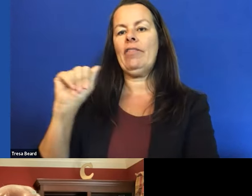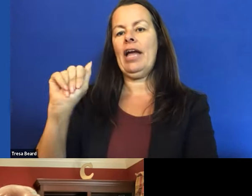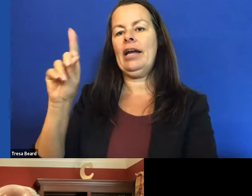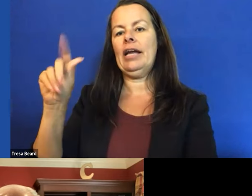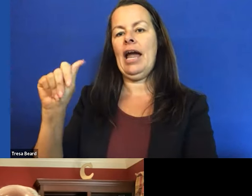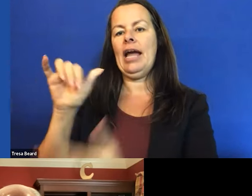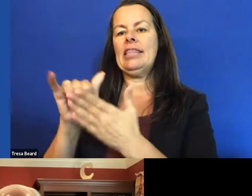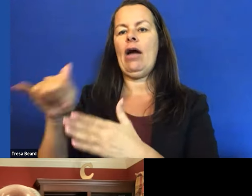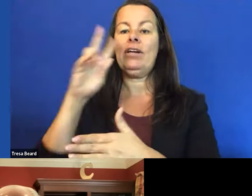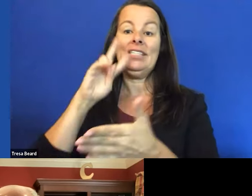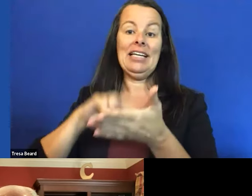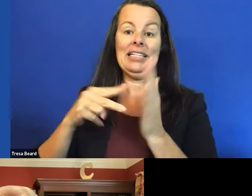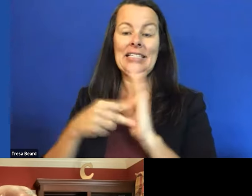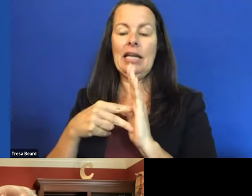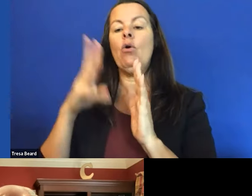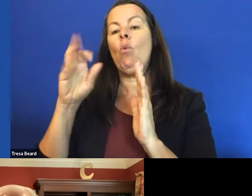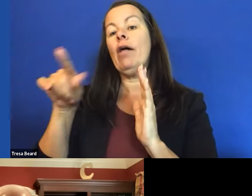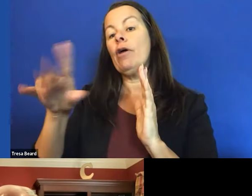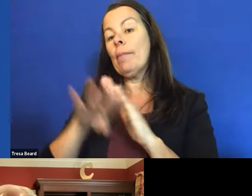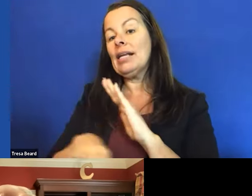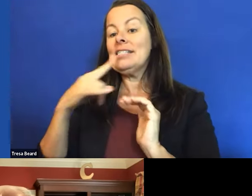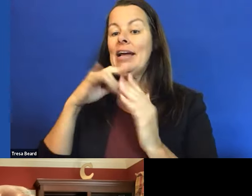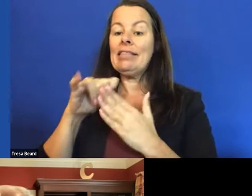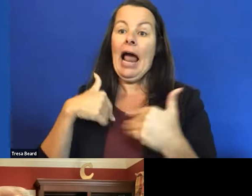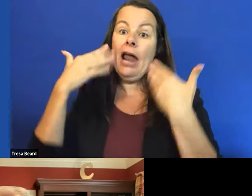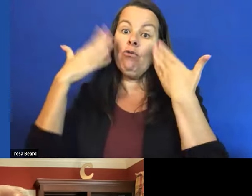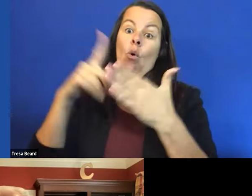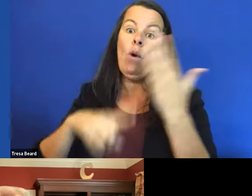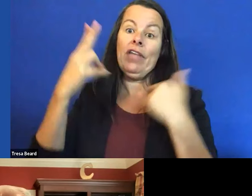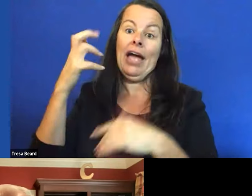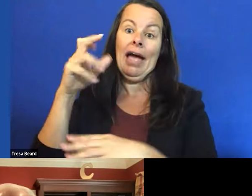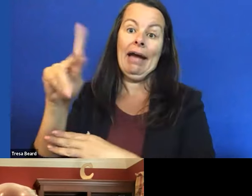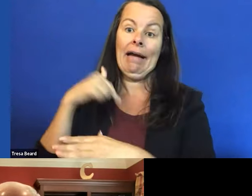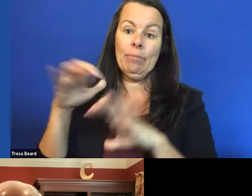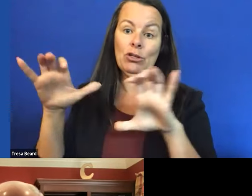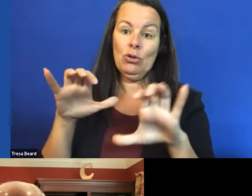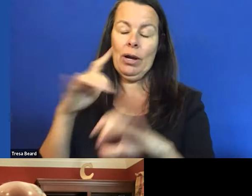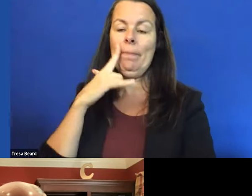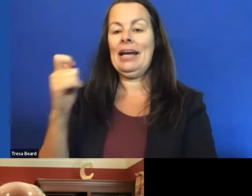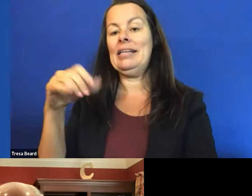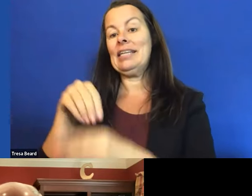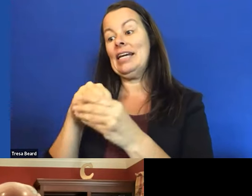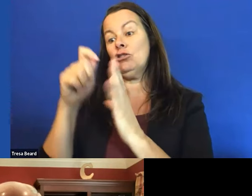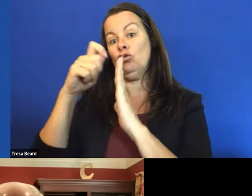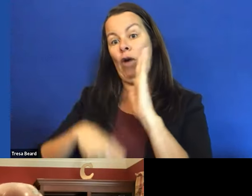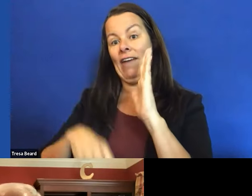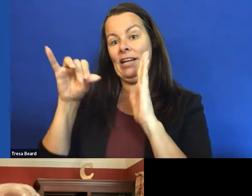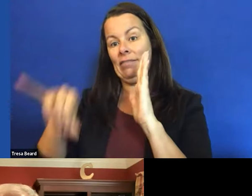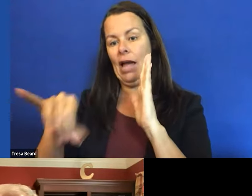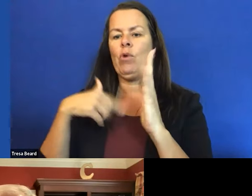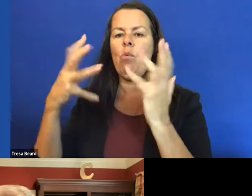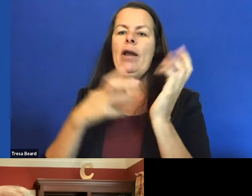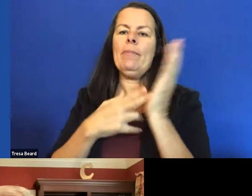intent. Well, you know, they're basically saying, I didn't know what the heck I was doing, because in drafting it, we wanted to make sure that all